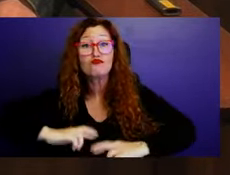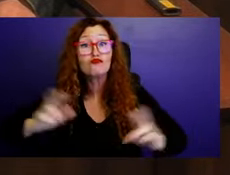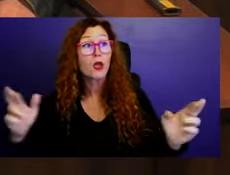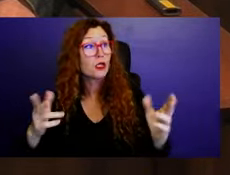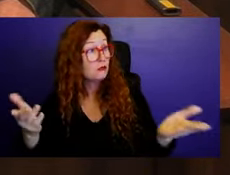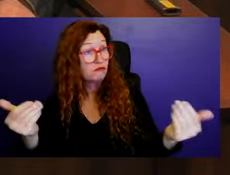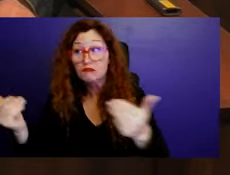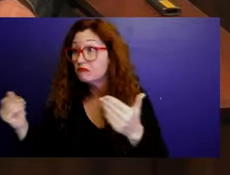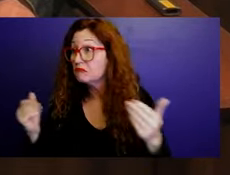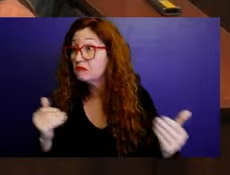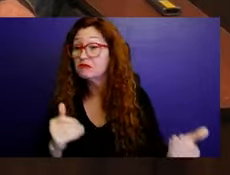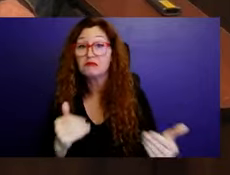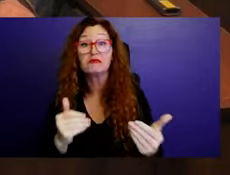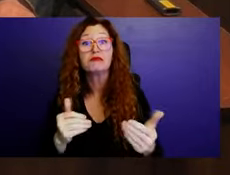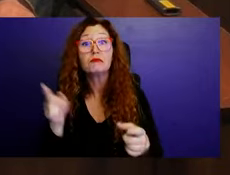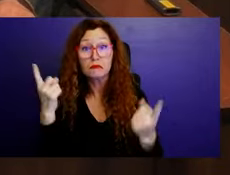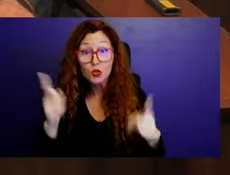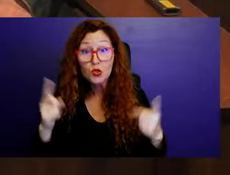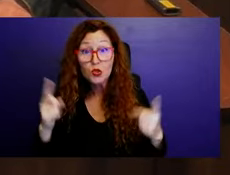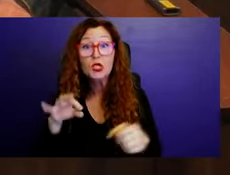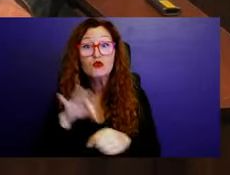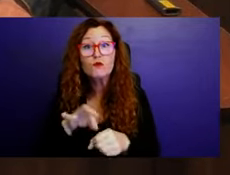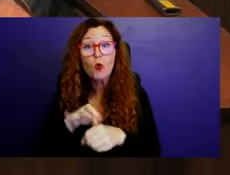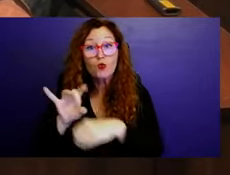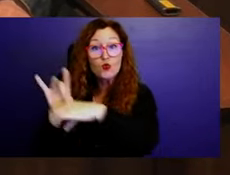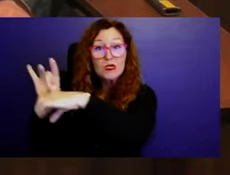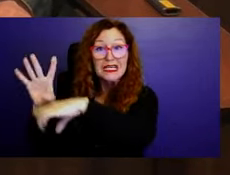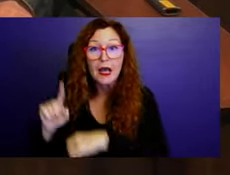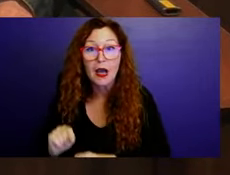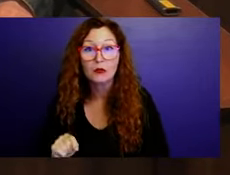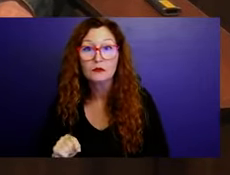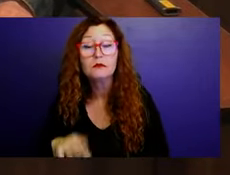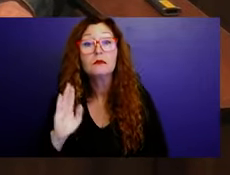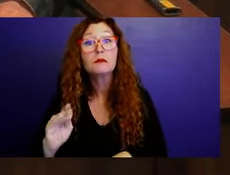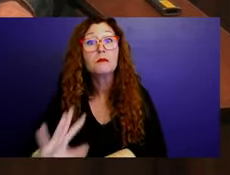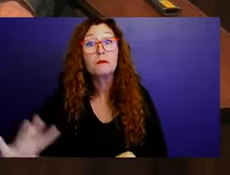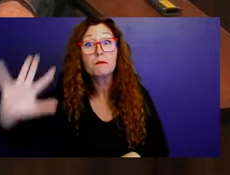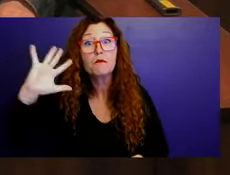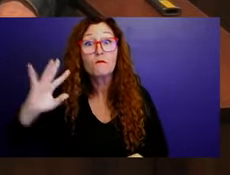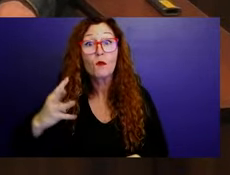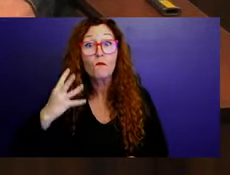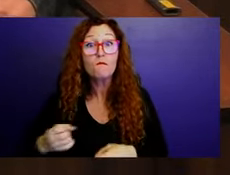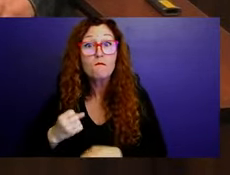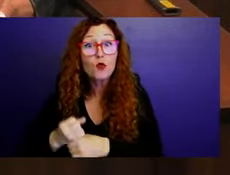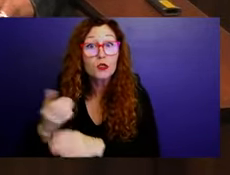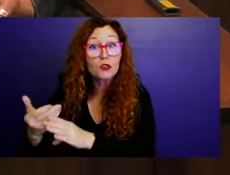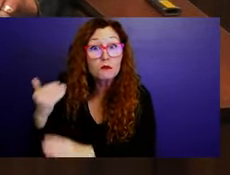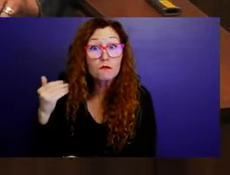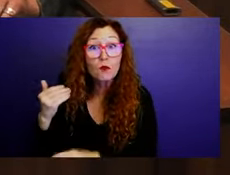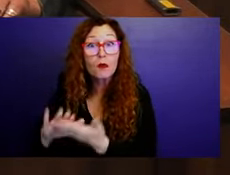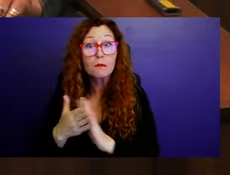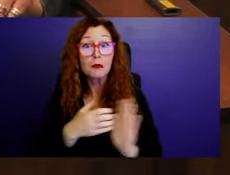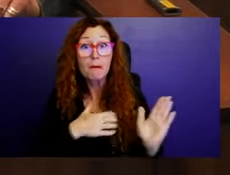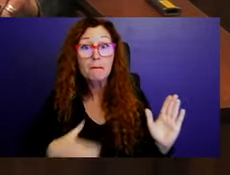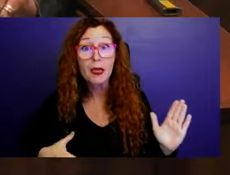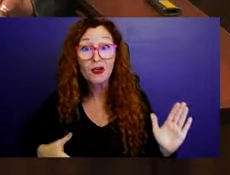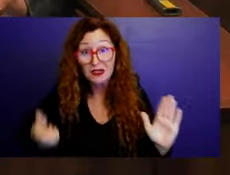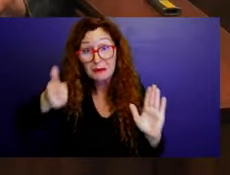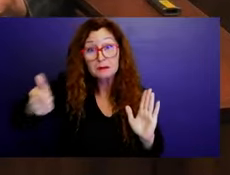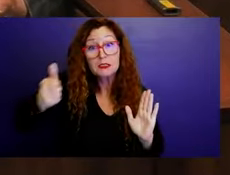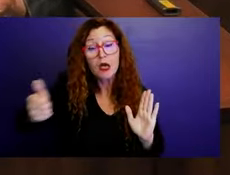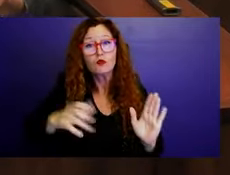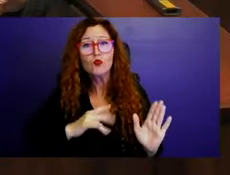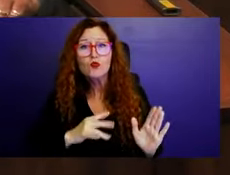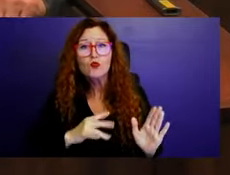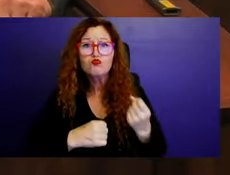that until he ran for office four years ago, he had never voted in a city election. The privilege to serve in